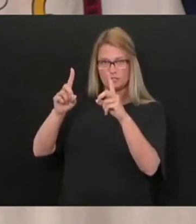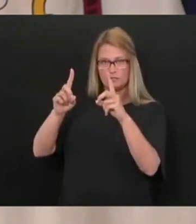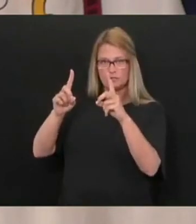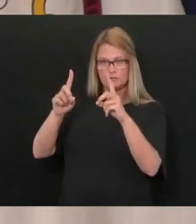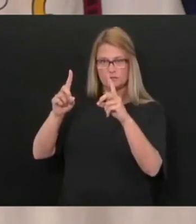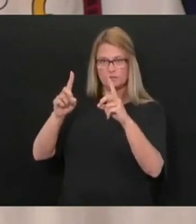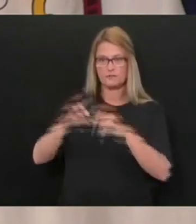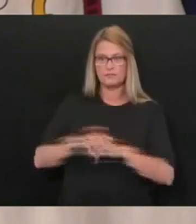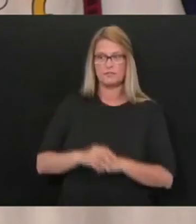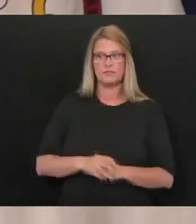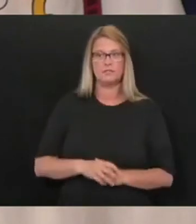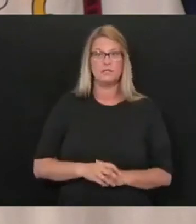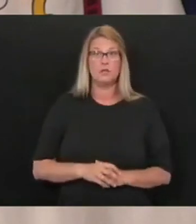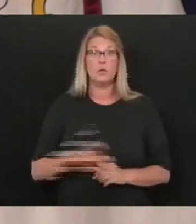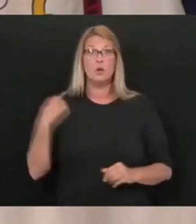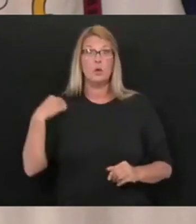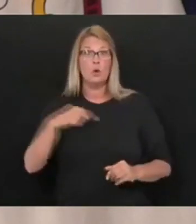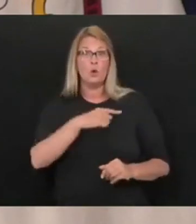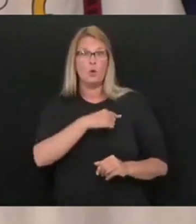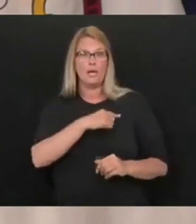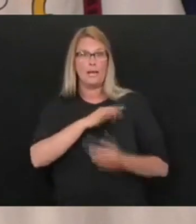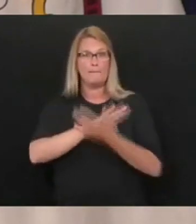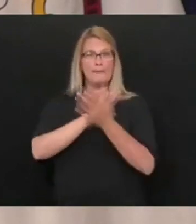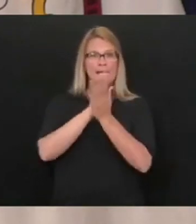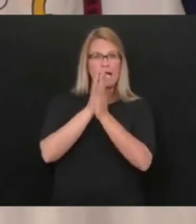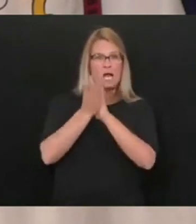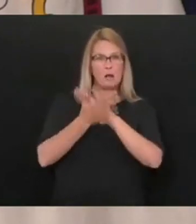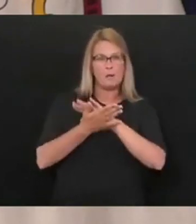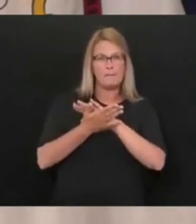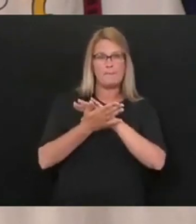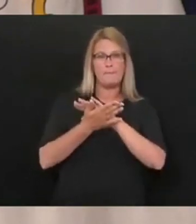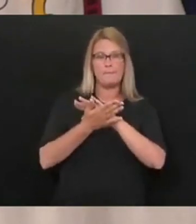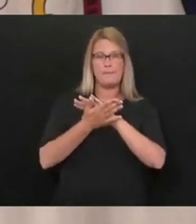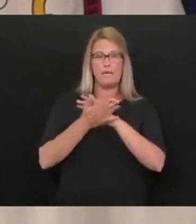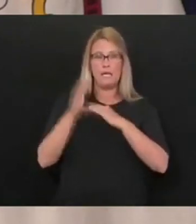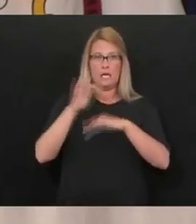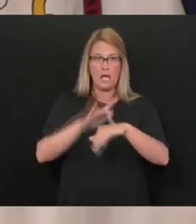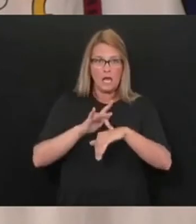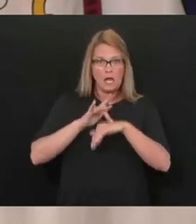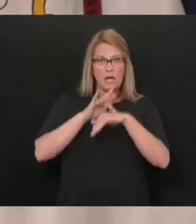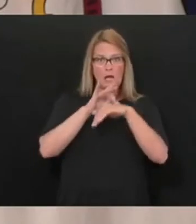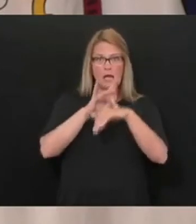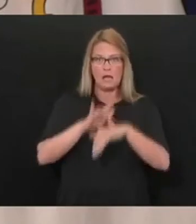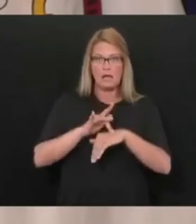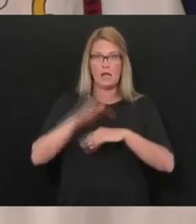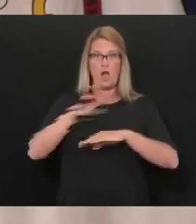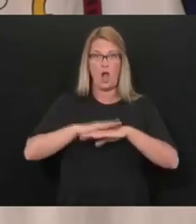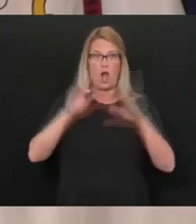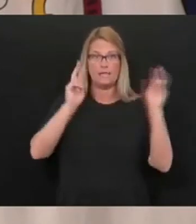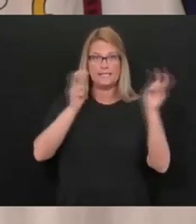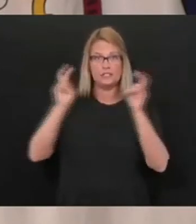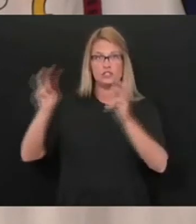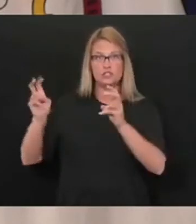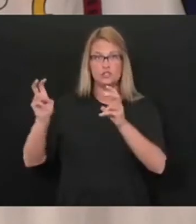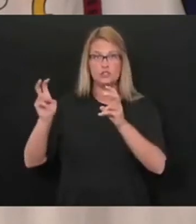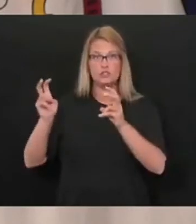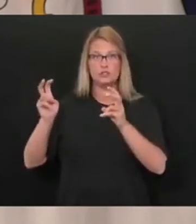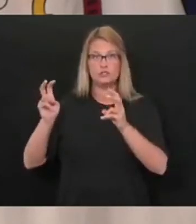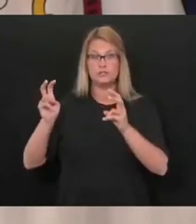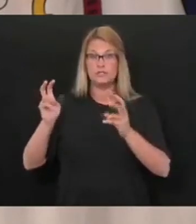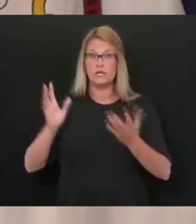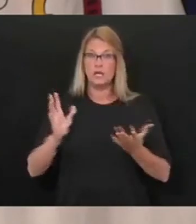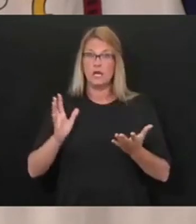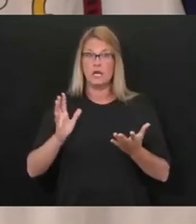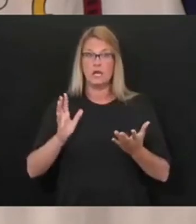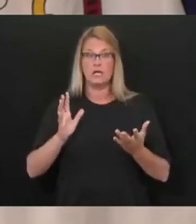You know, we become, we become polarized on issues that are, it's fine and dandy